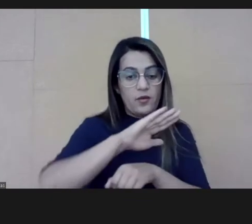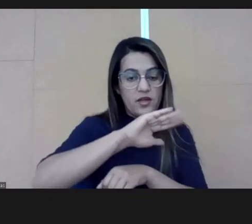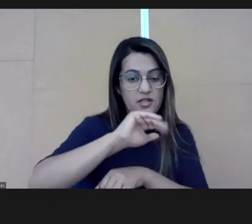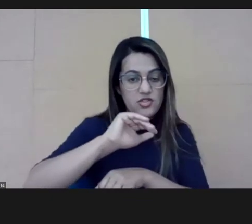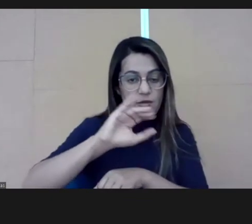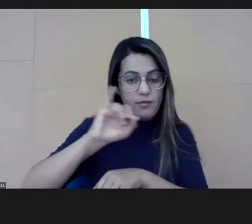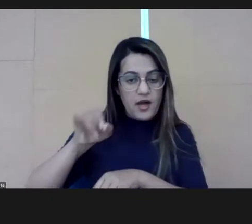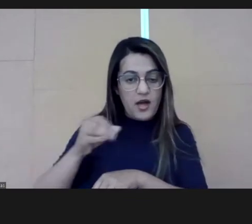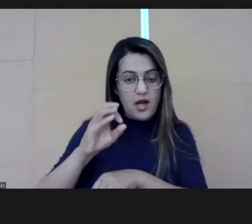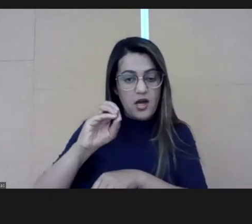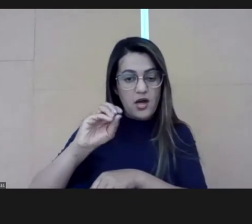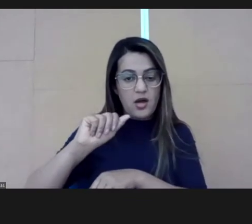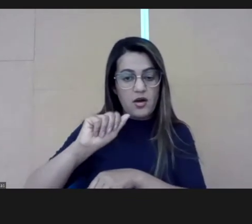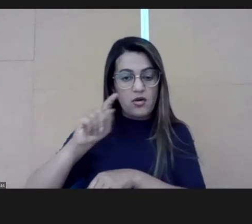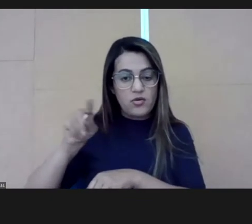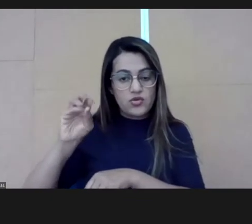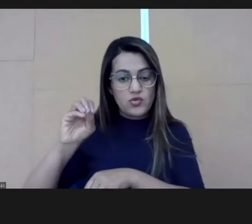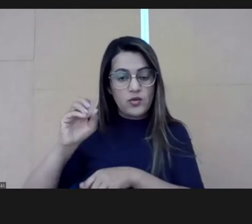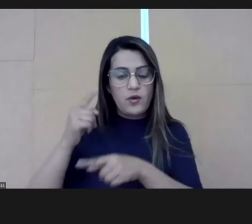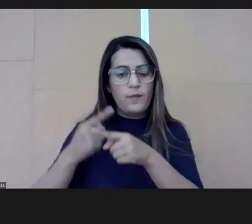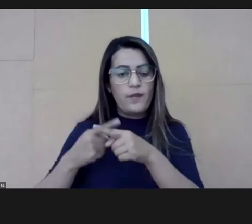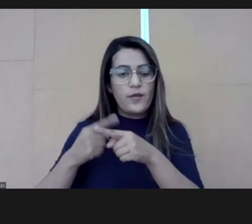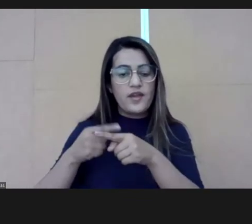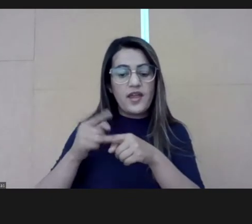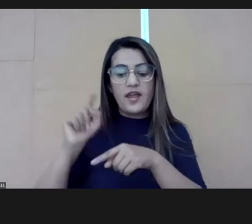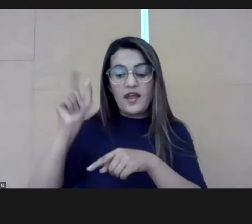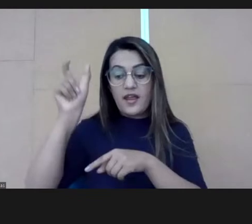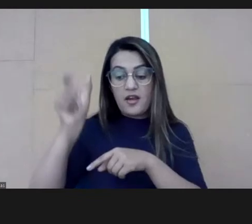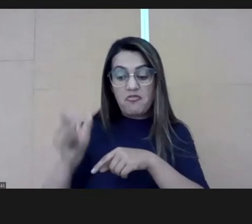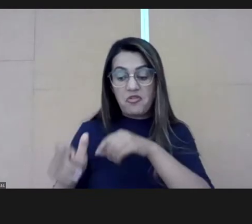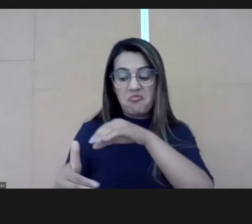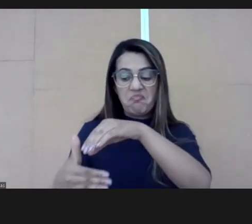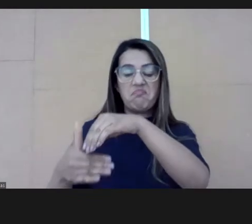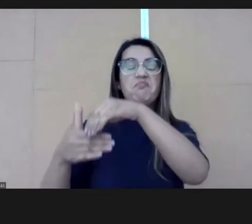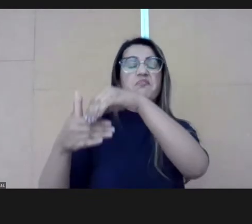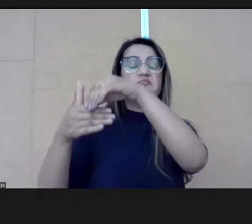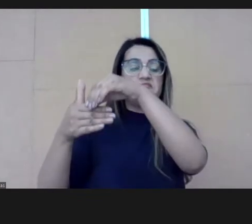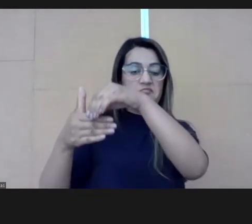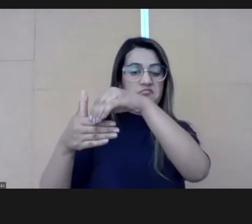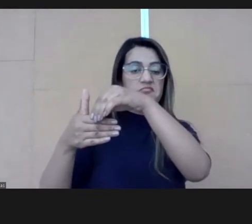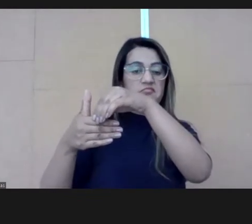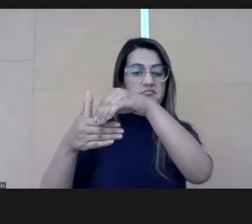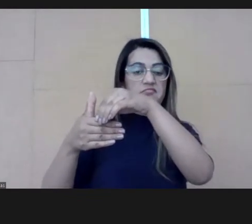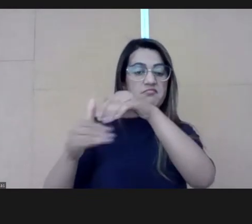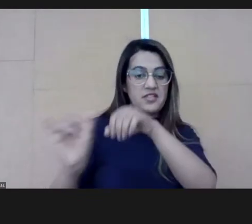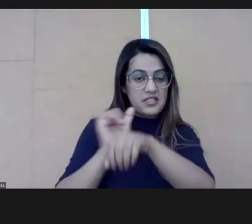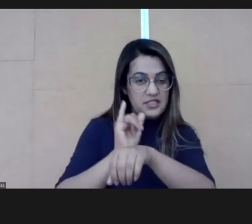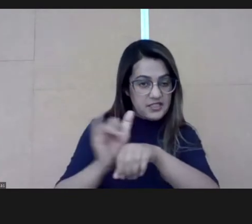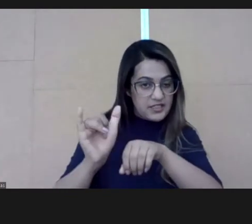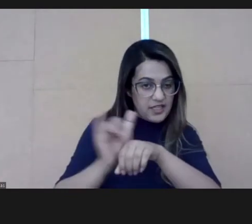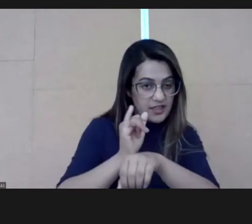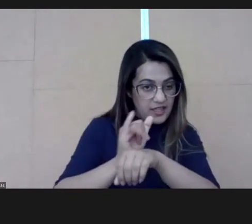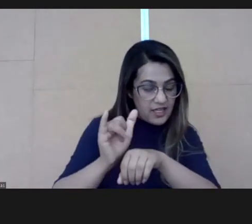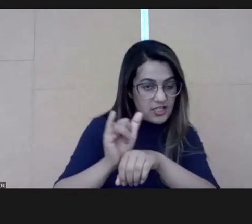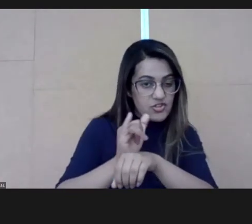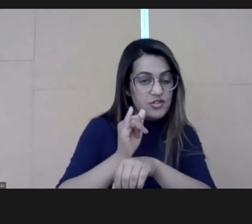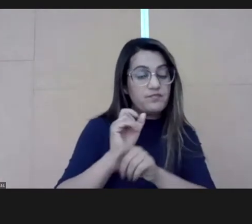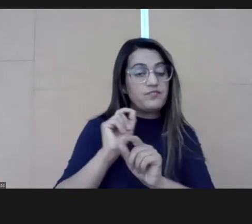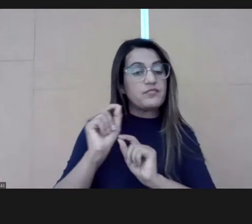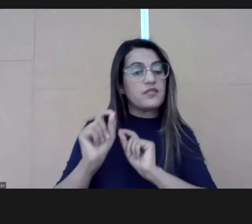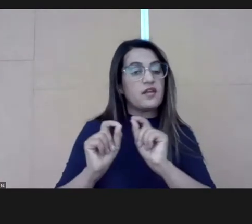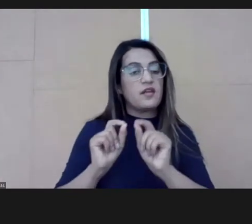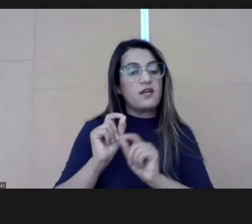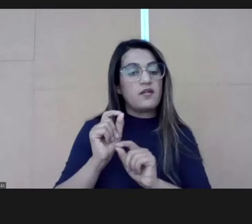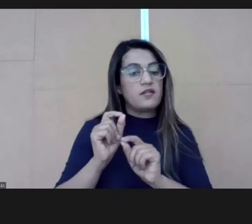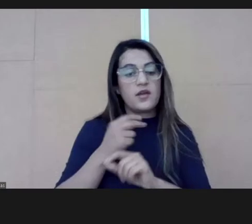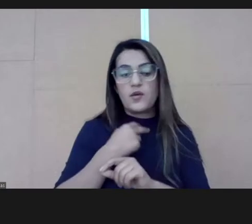that we needed to develop. And I would like to call John Victor to talk a little bit about this process because he was